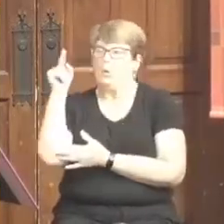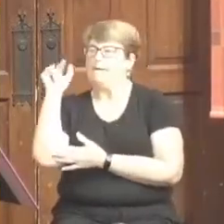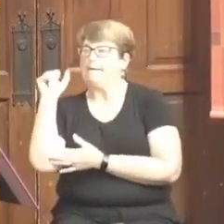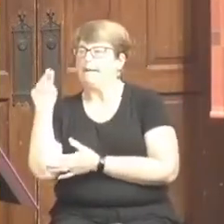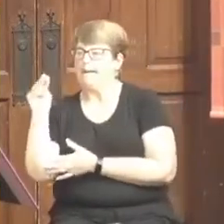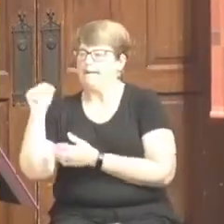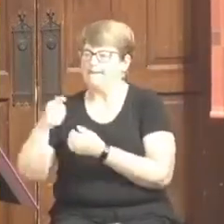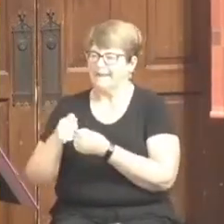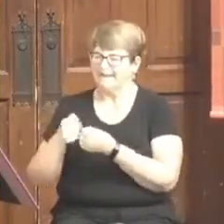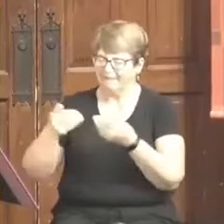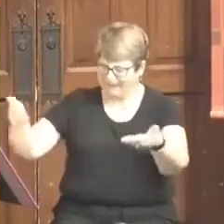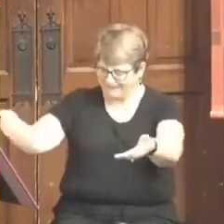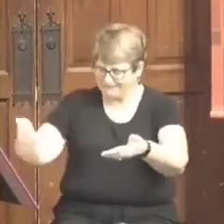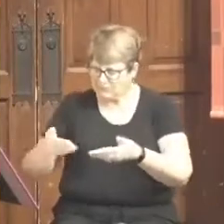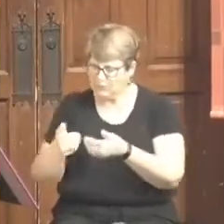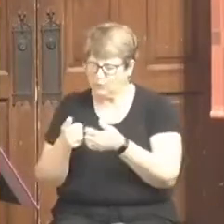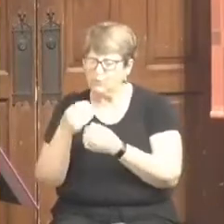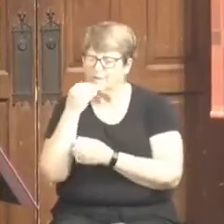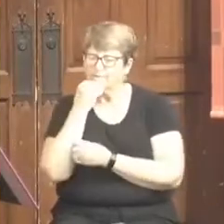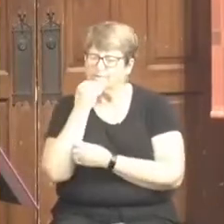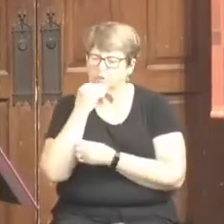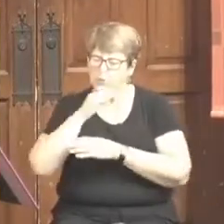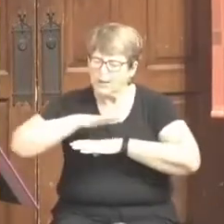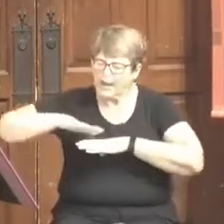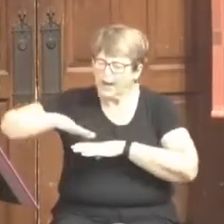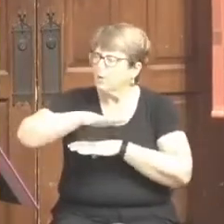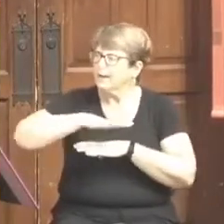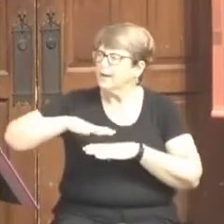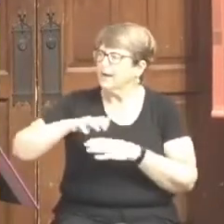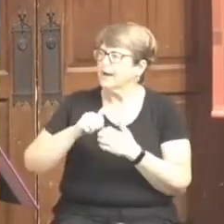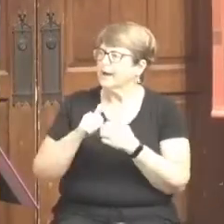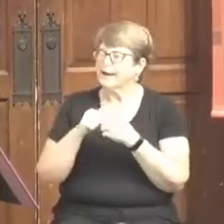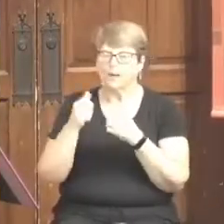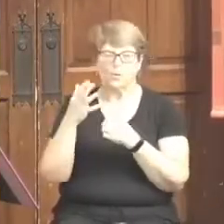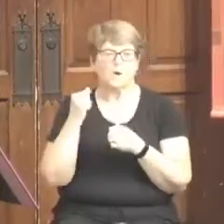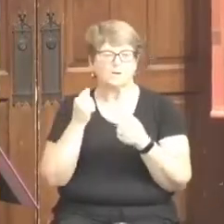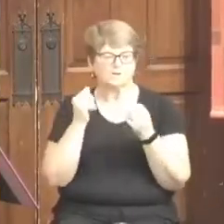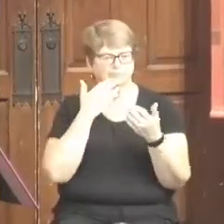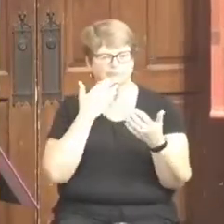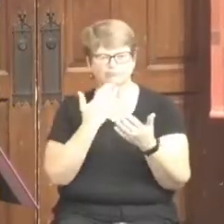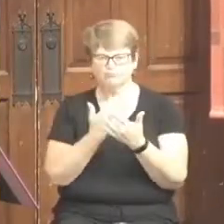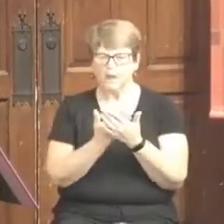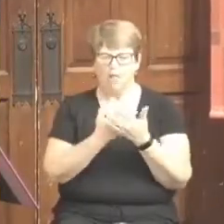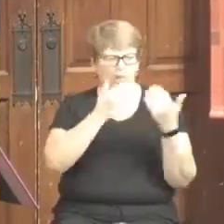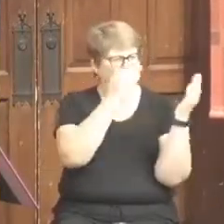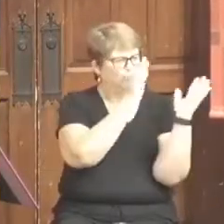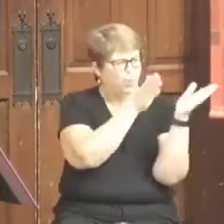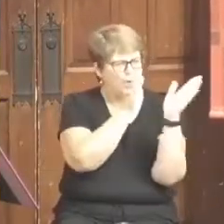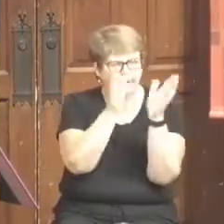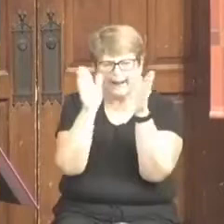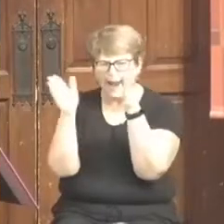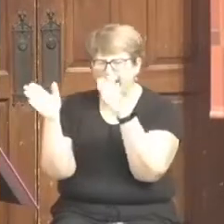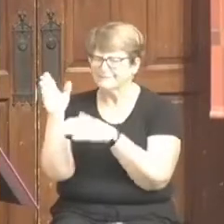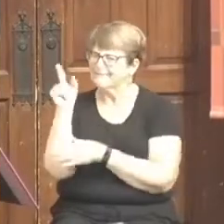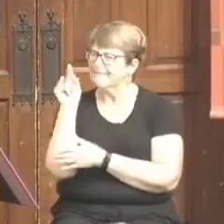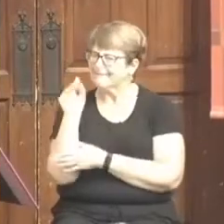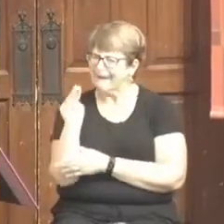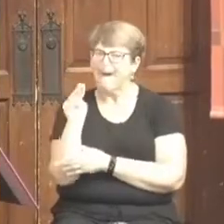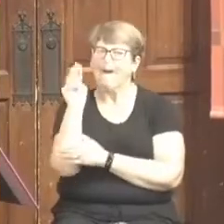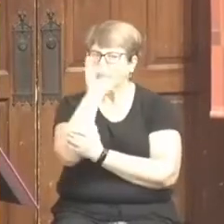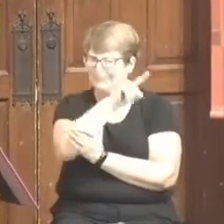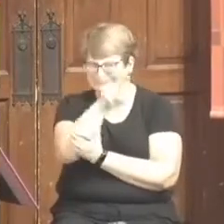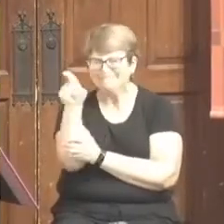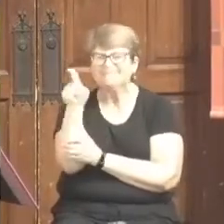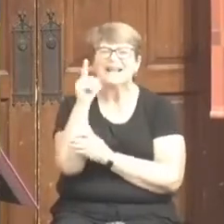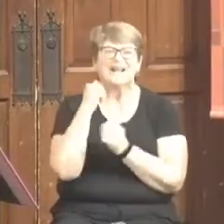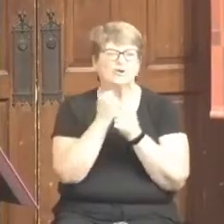into this food cupboard area. And it was well organized, as only Tom could do. And